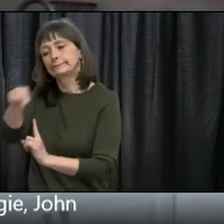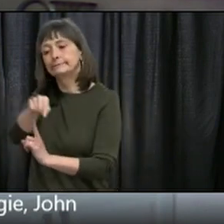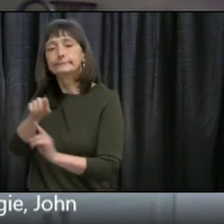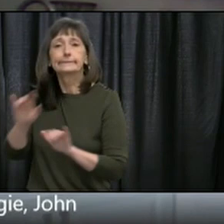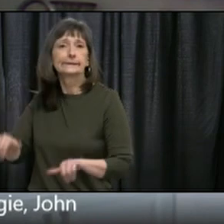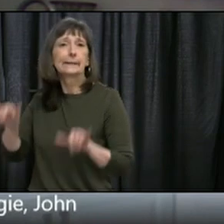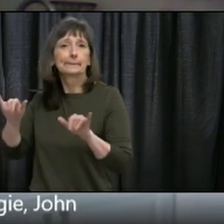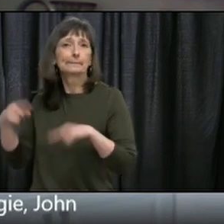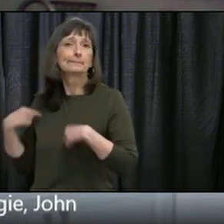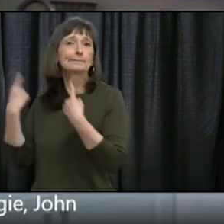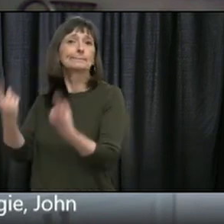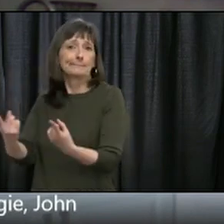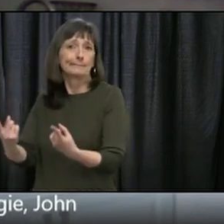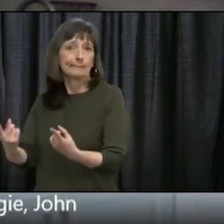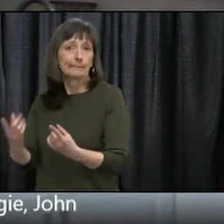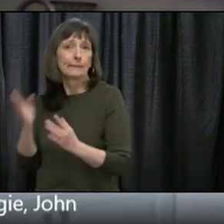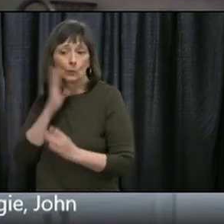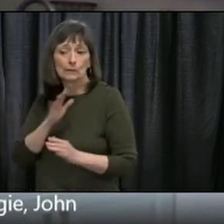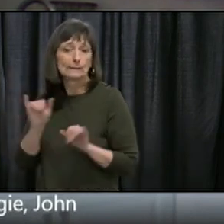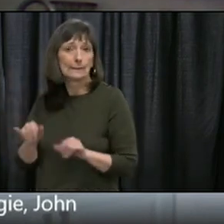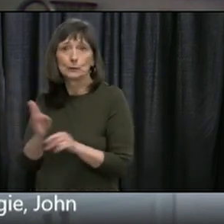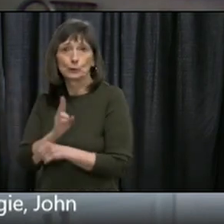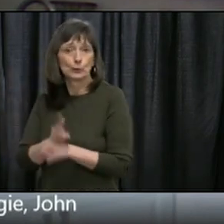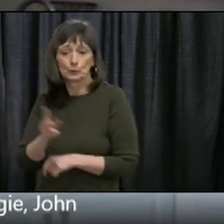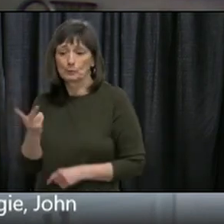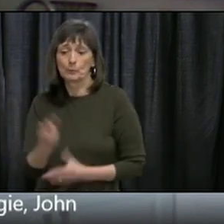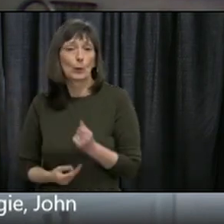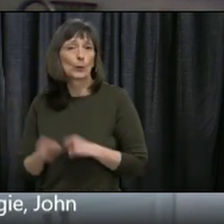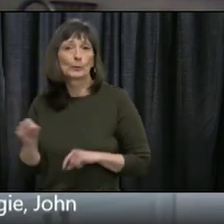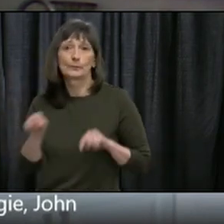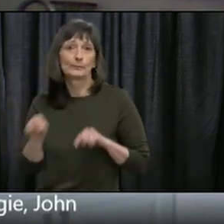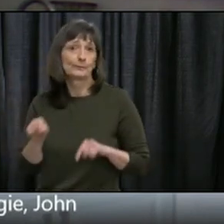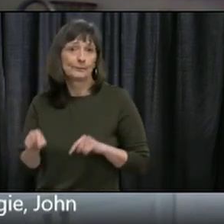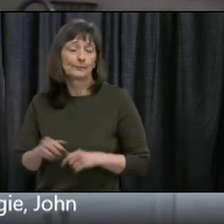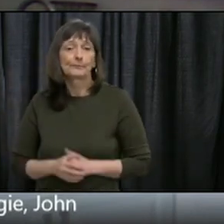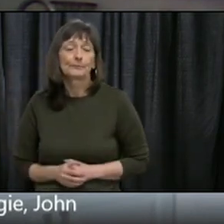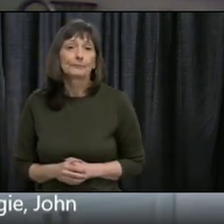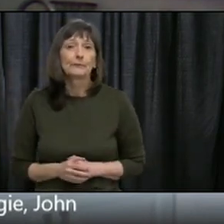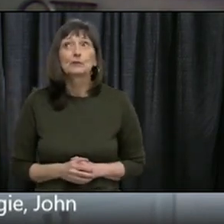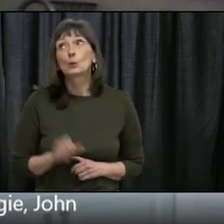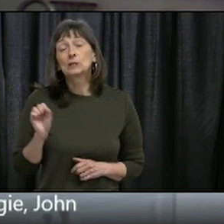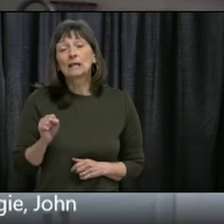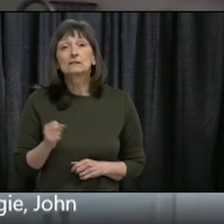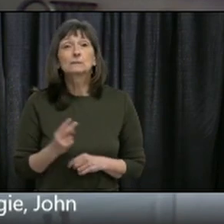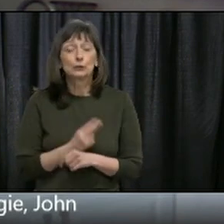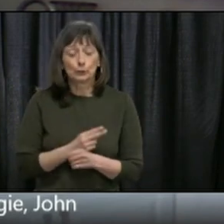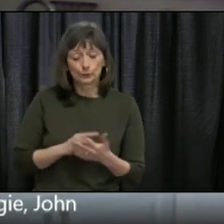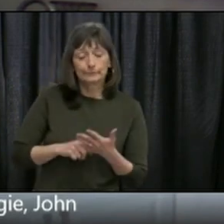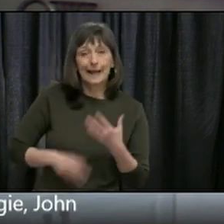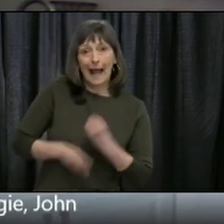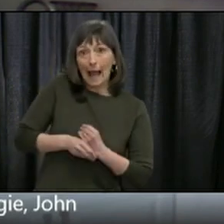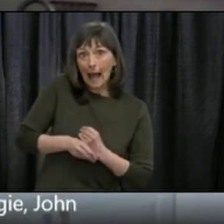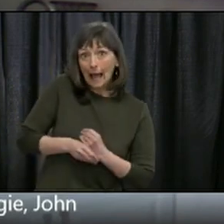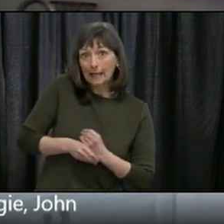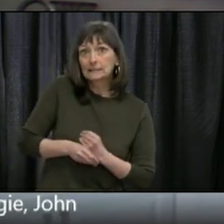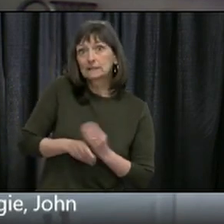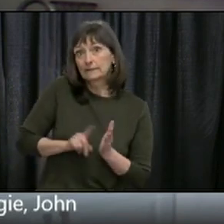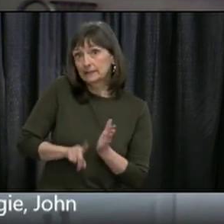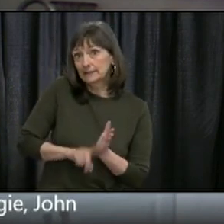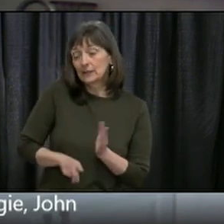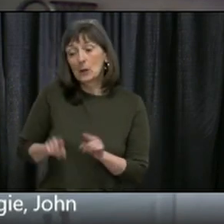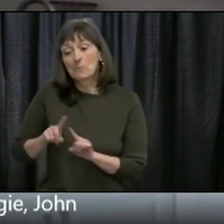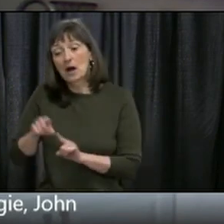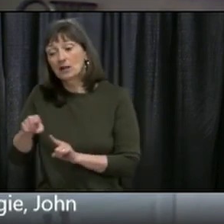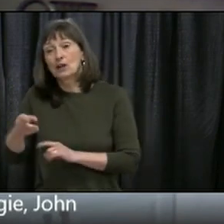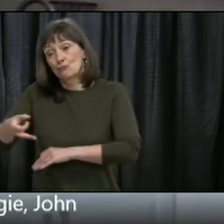issue around is it still on track? The short answer there is yes, but it's not a